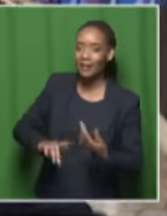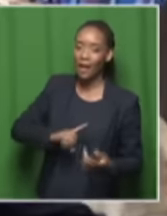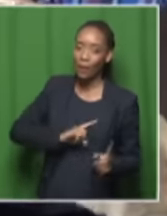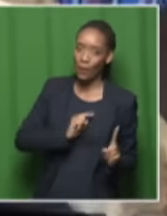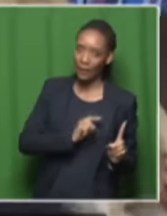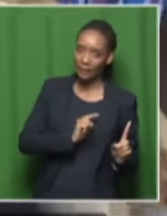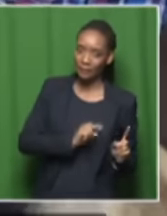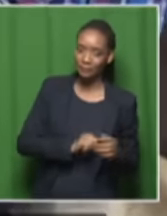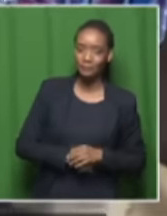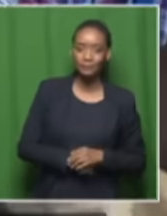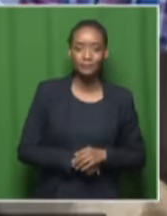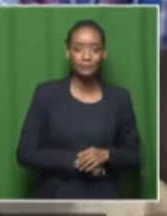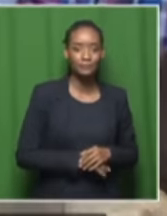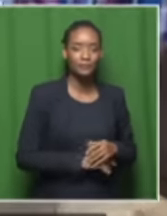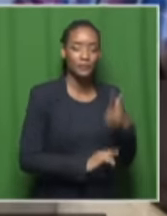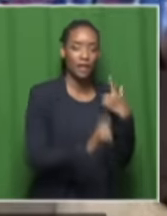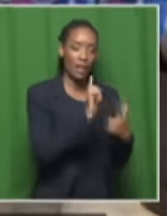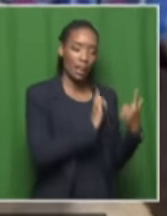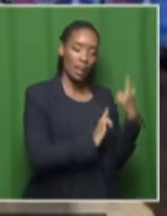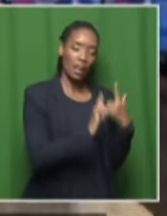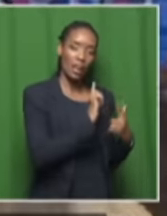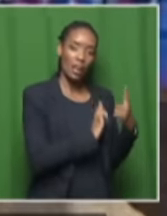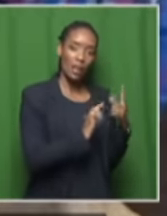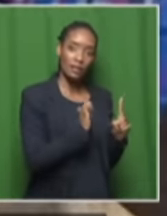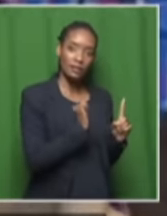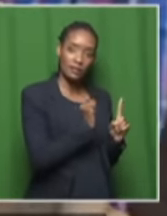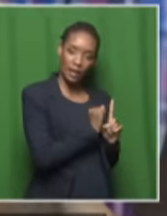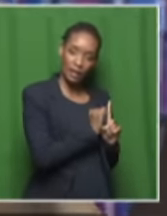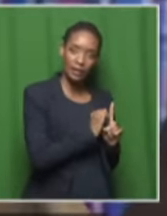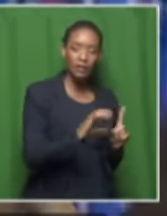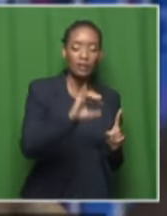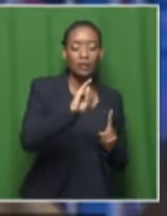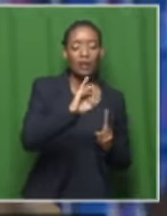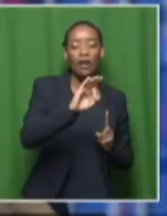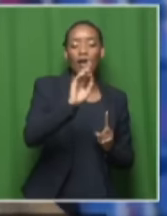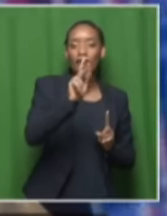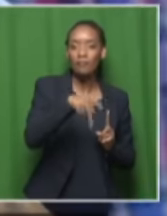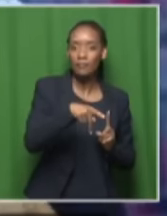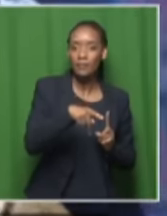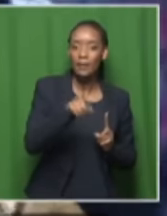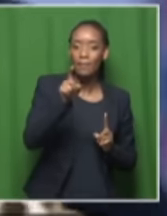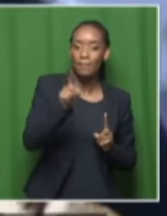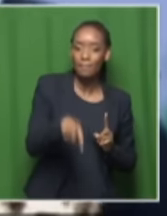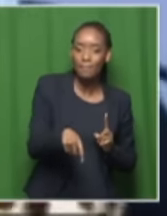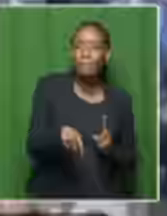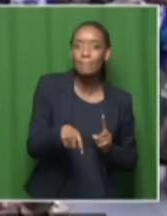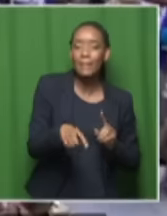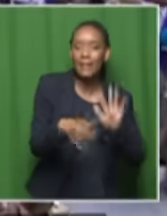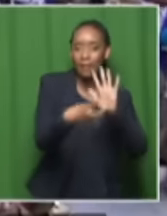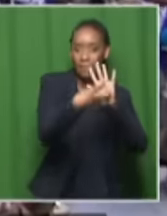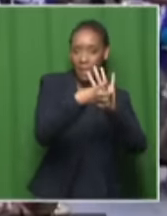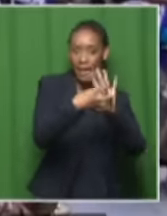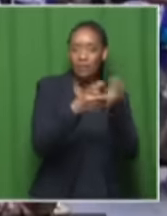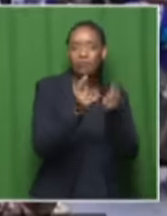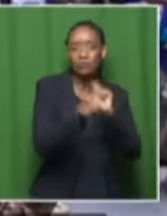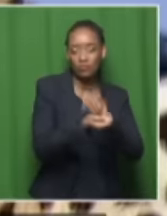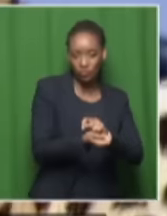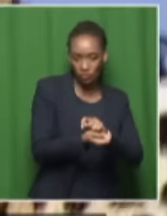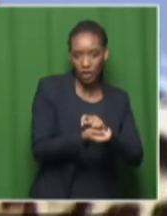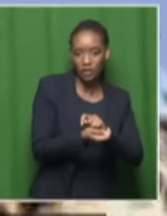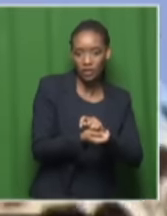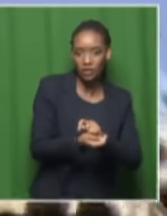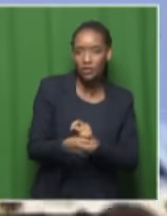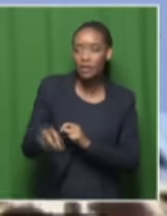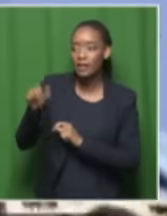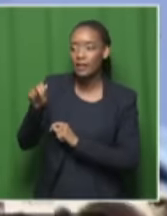legacy of prince butelezi to live on the ifp now will need to rebrand itself afresh and seek reconciliation